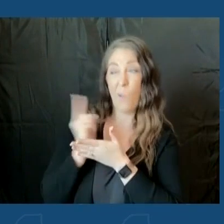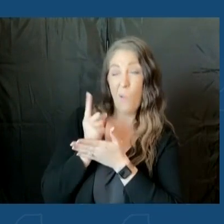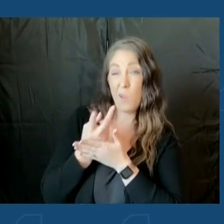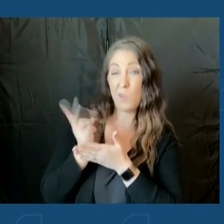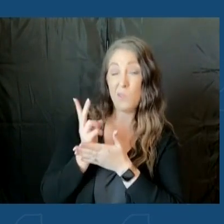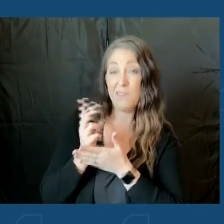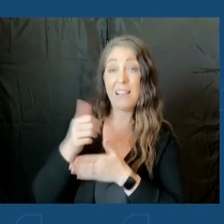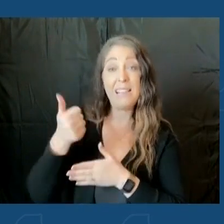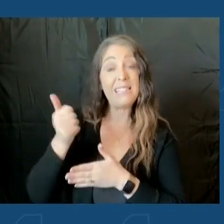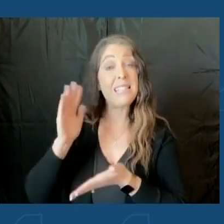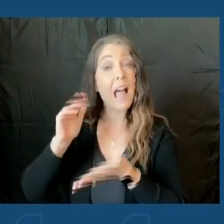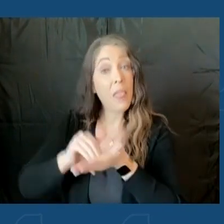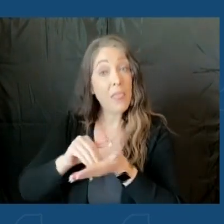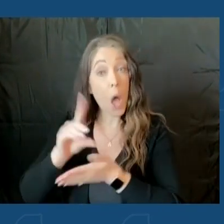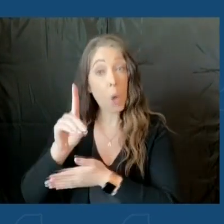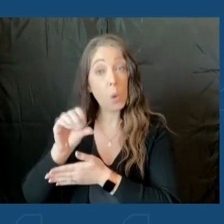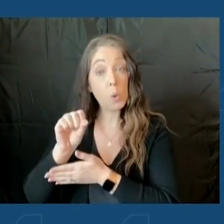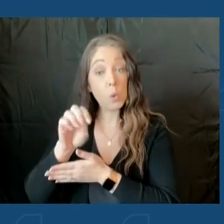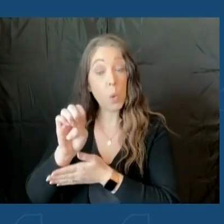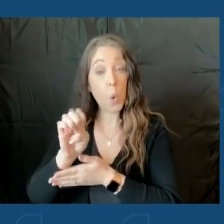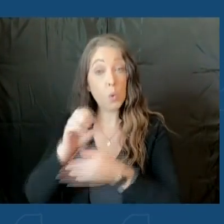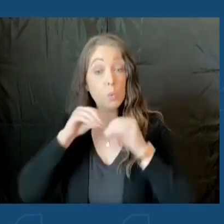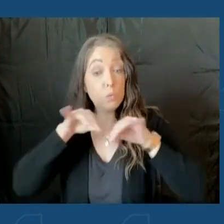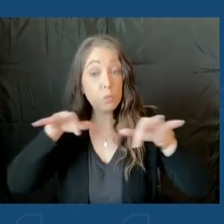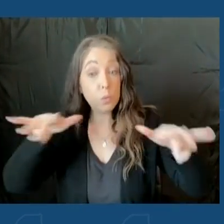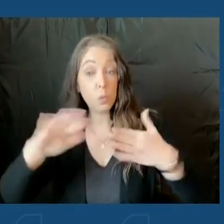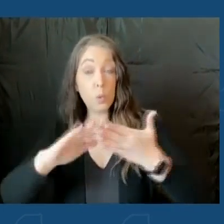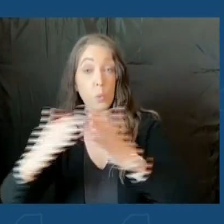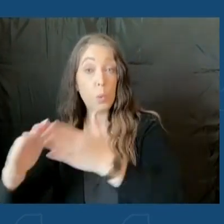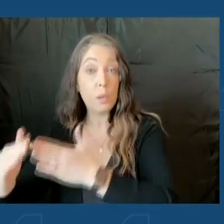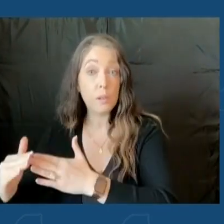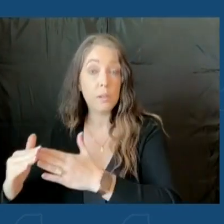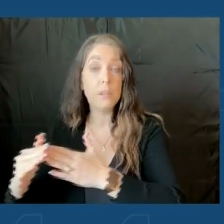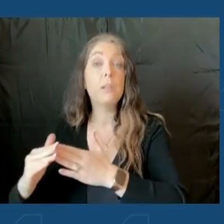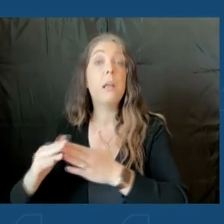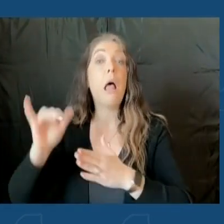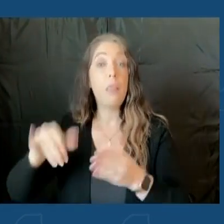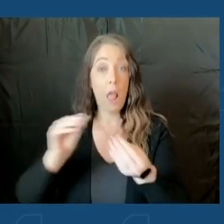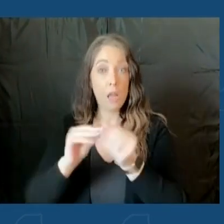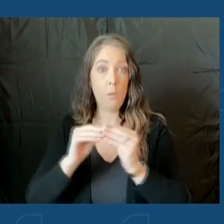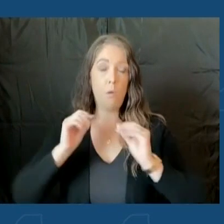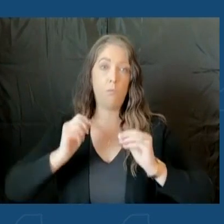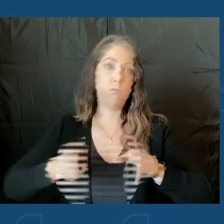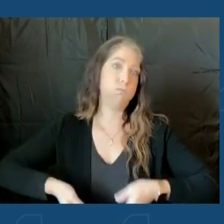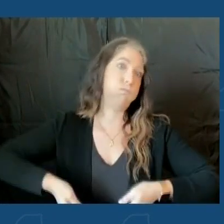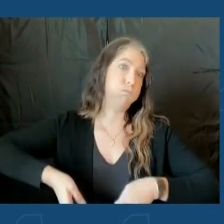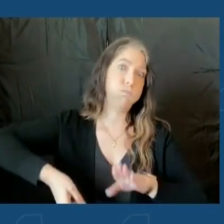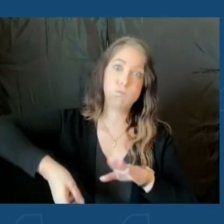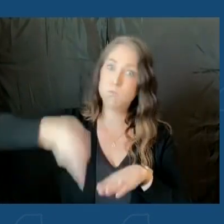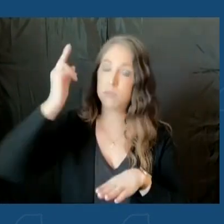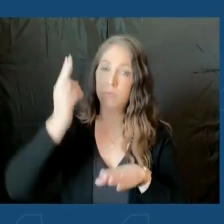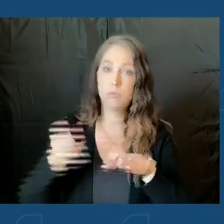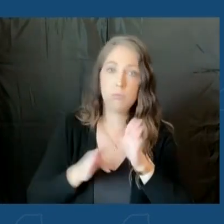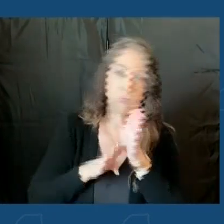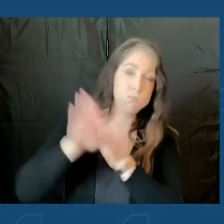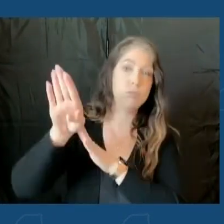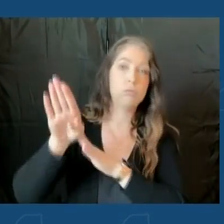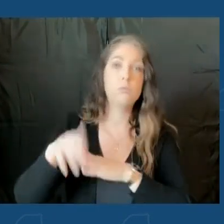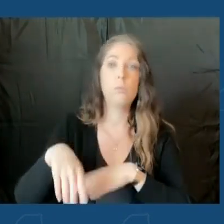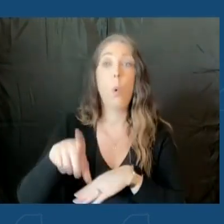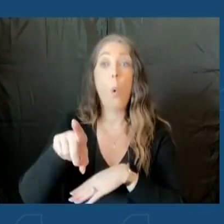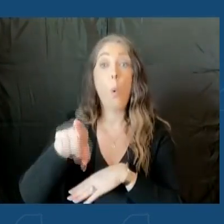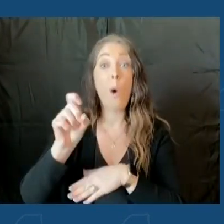,000 doses out into the community. That number has grown exponentially, where over 100,000 doses have been administered.